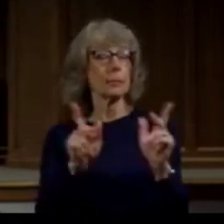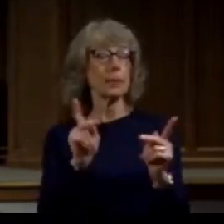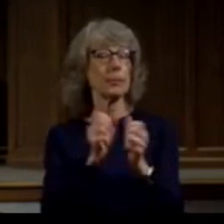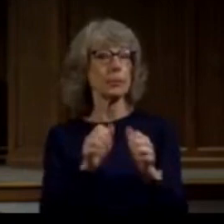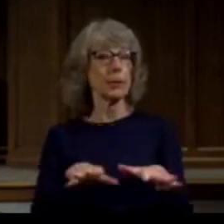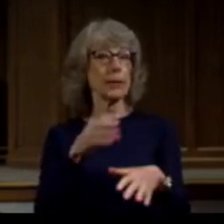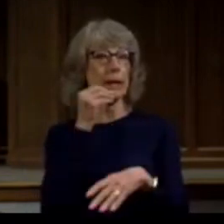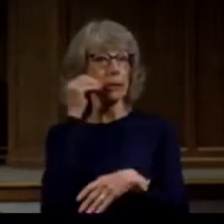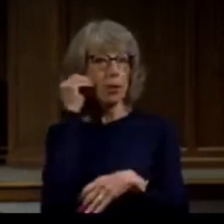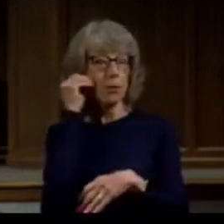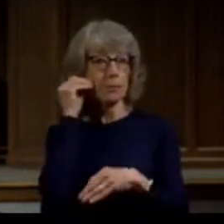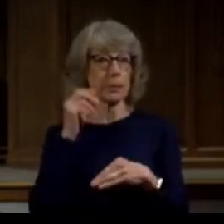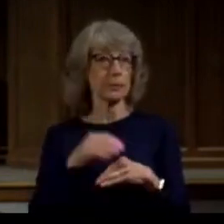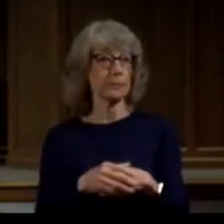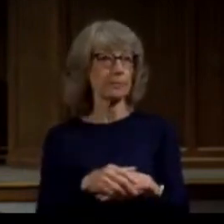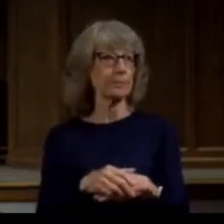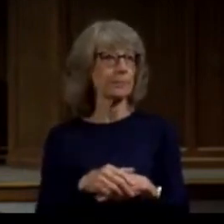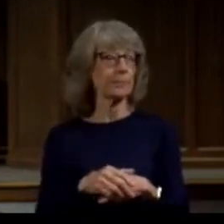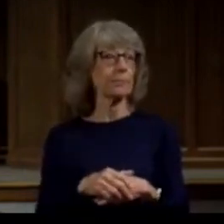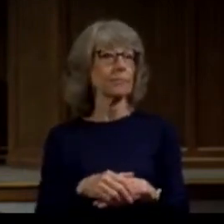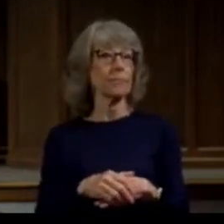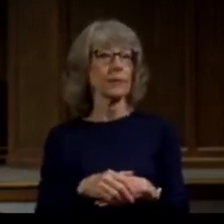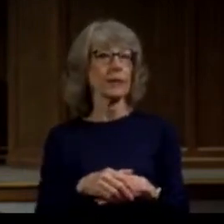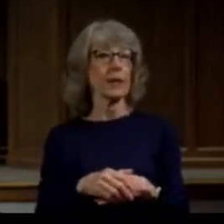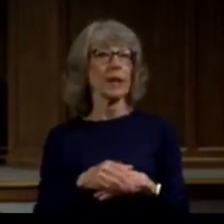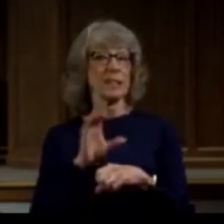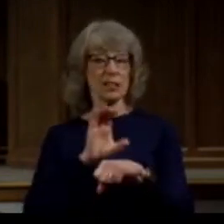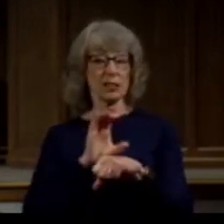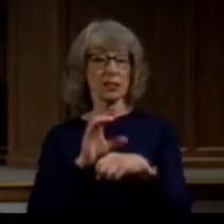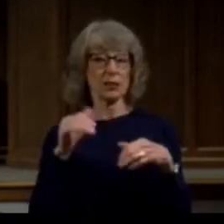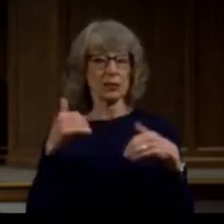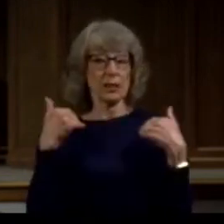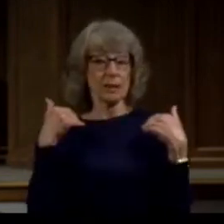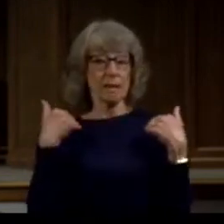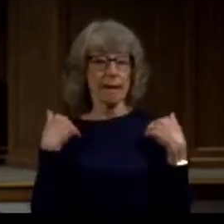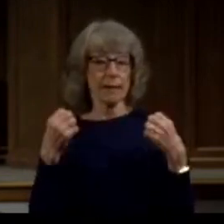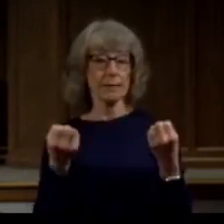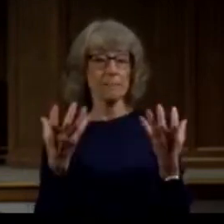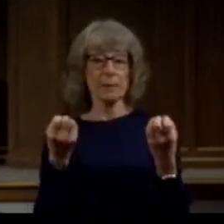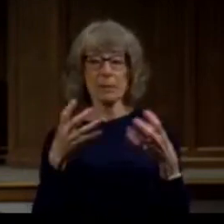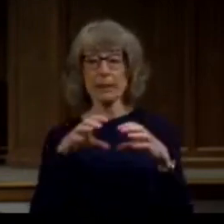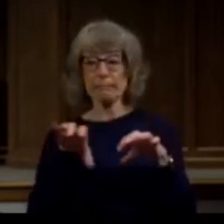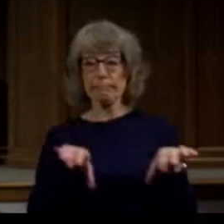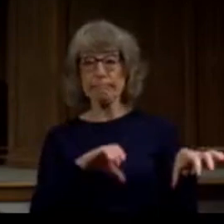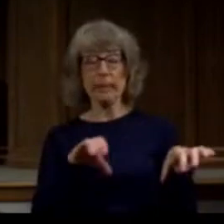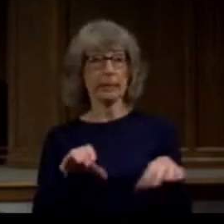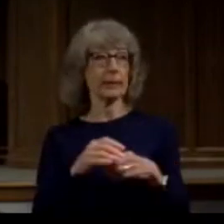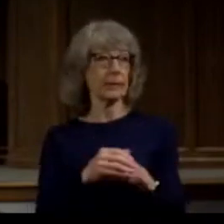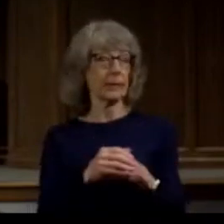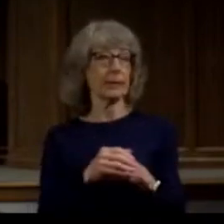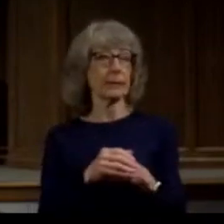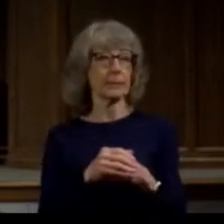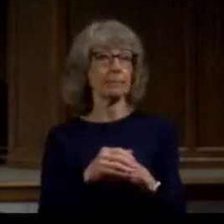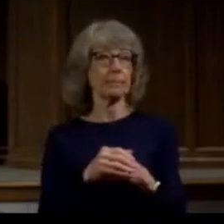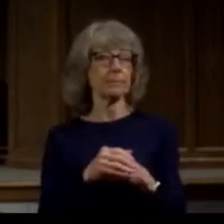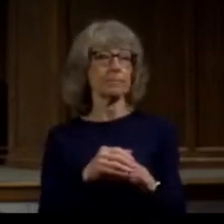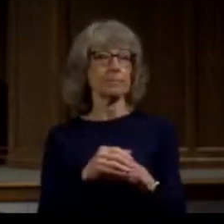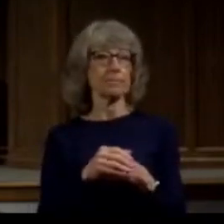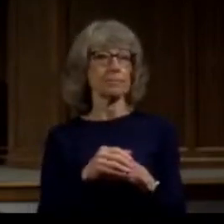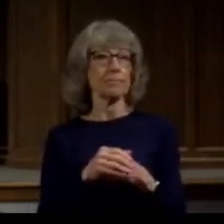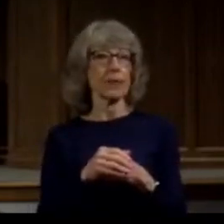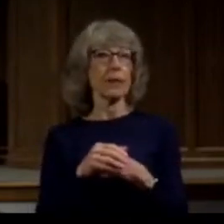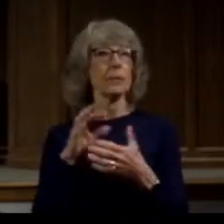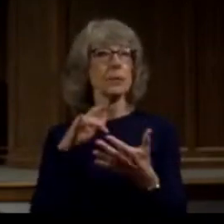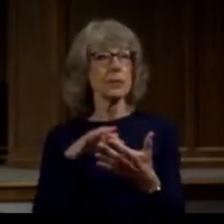There is a lot going on in this church, and we are in a series on the church, and I'm grateful for